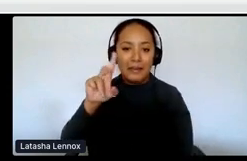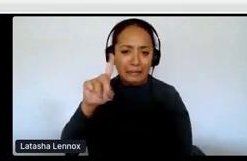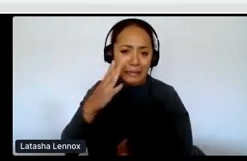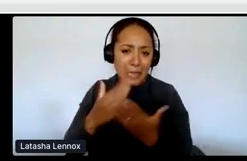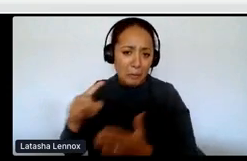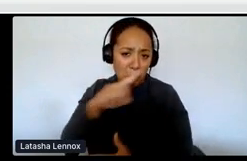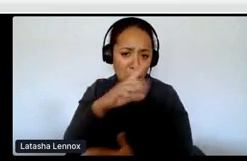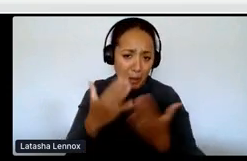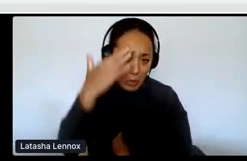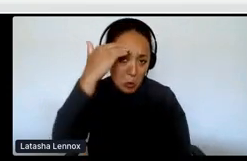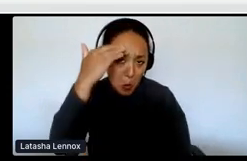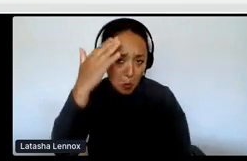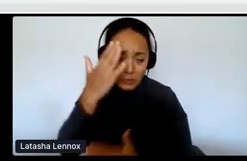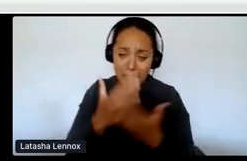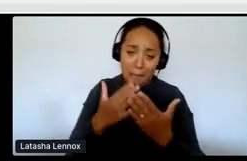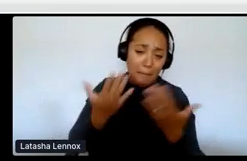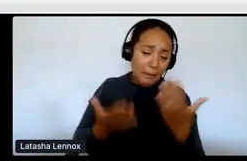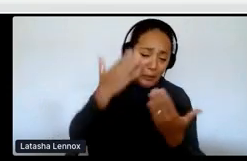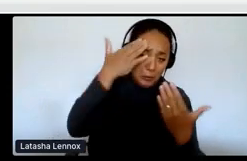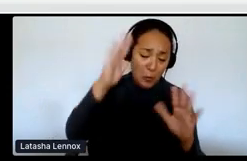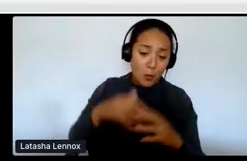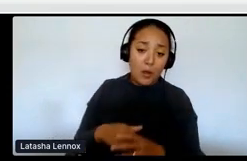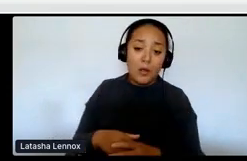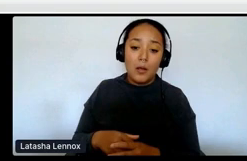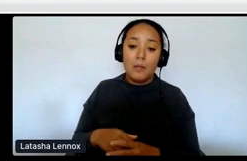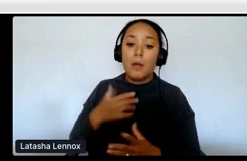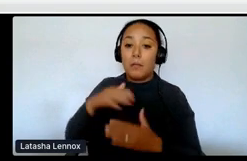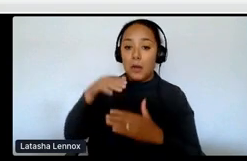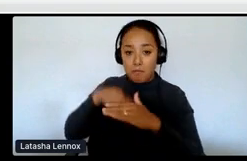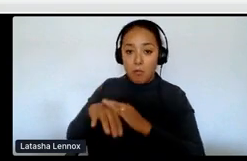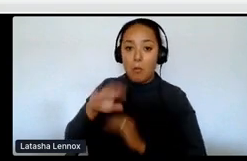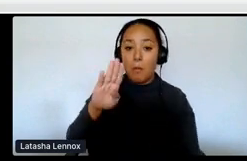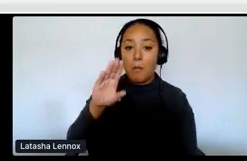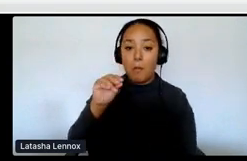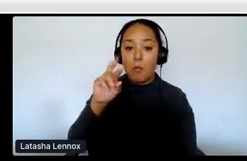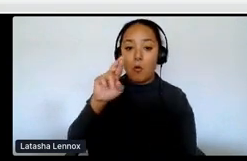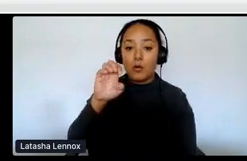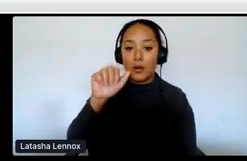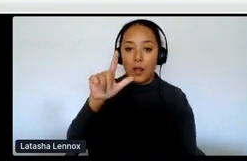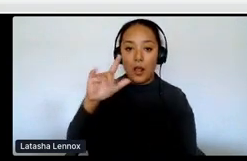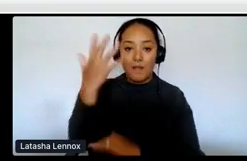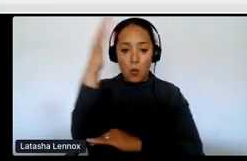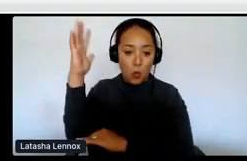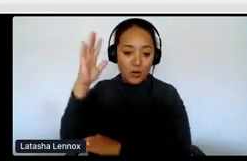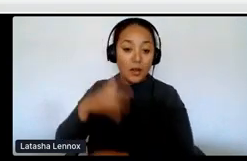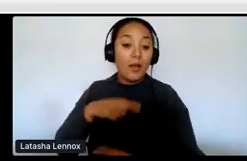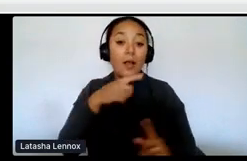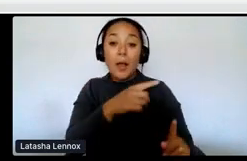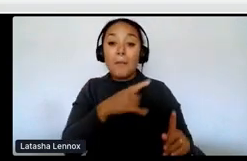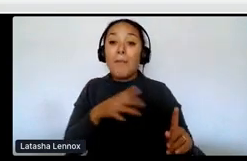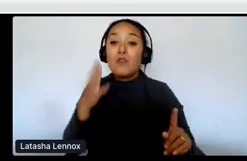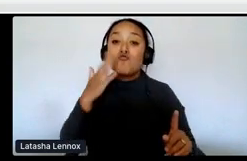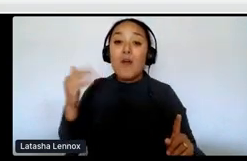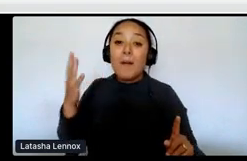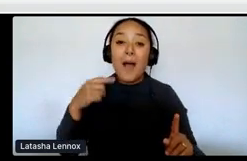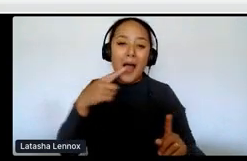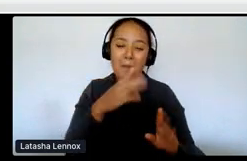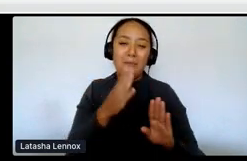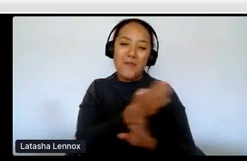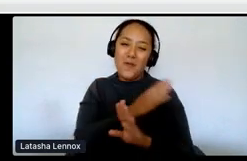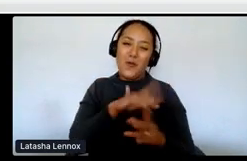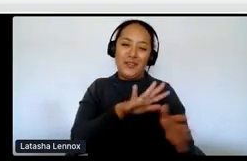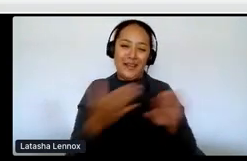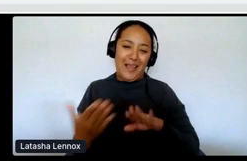I was born in the Boreal Forest. This is my cookum, my grandmother, before she passed away.